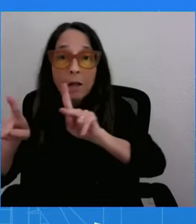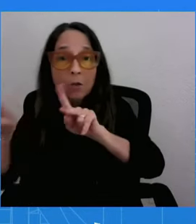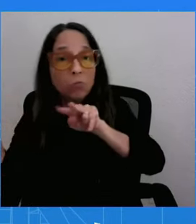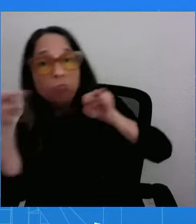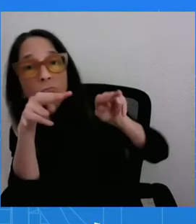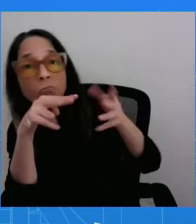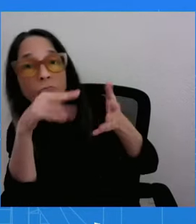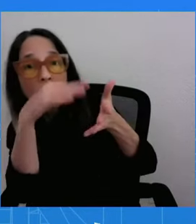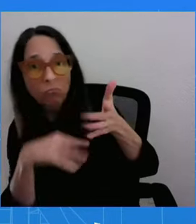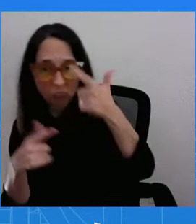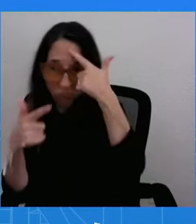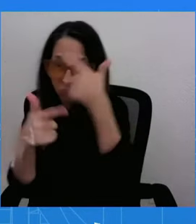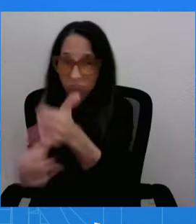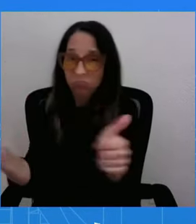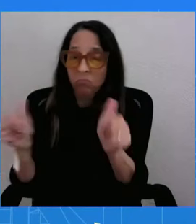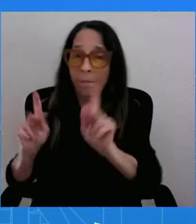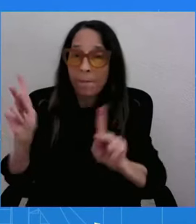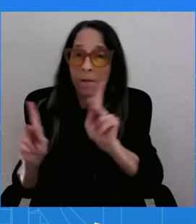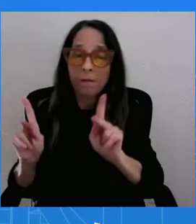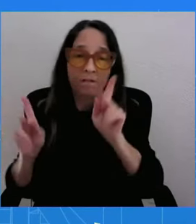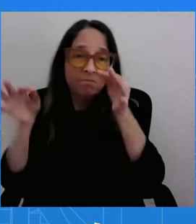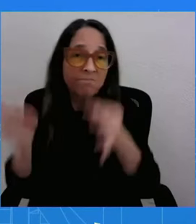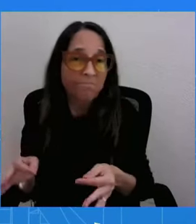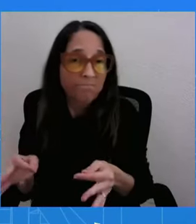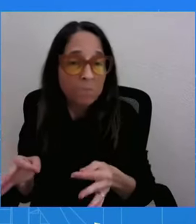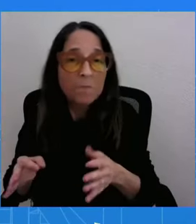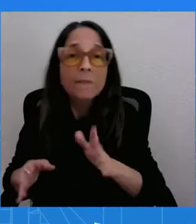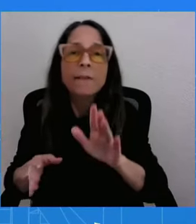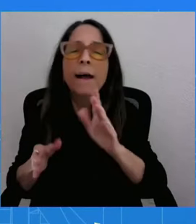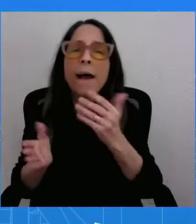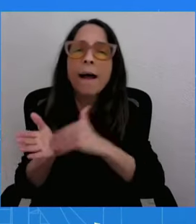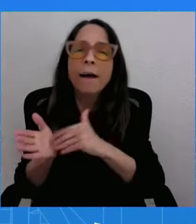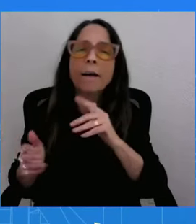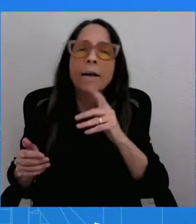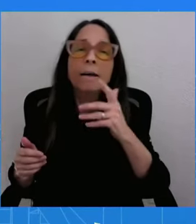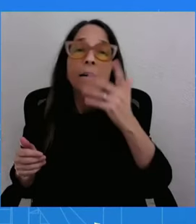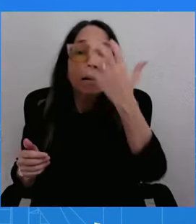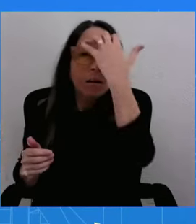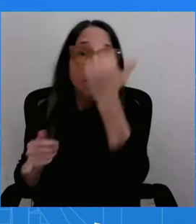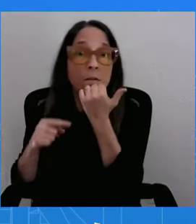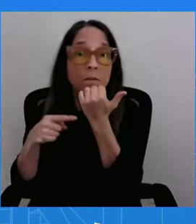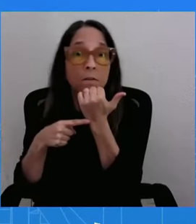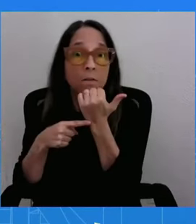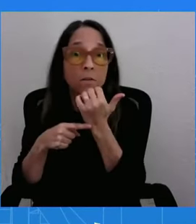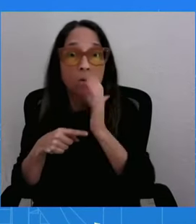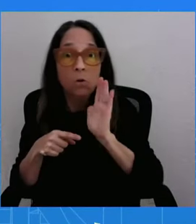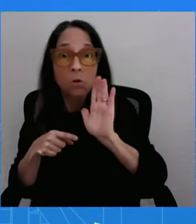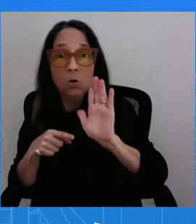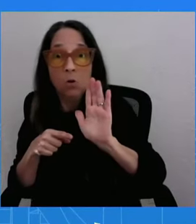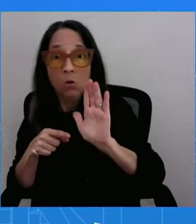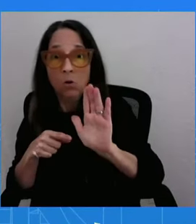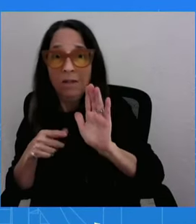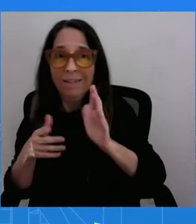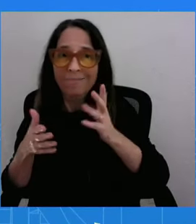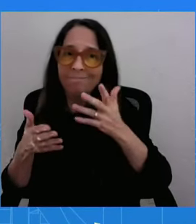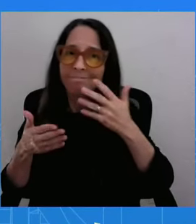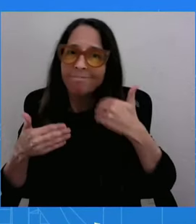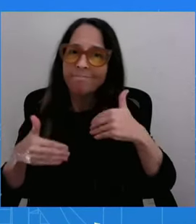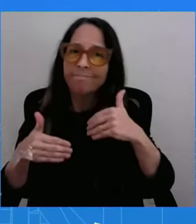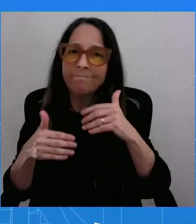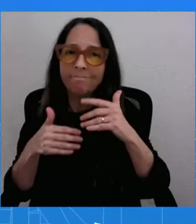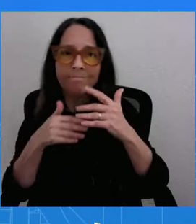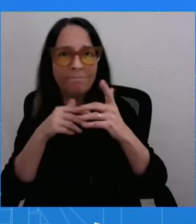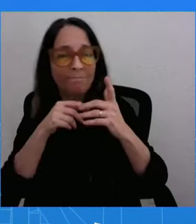that we were holding these Hamas leaders accountable. At the same time, we continue, as I said to Amr, having active discussions about the ceasefire deal.